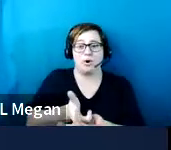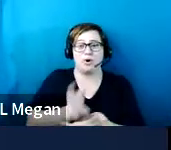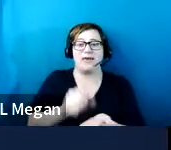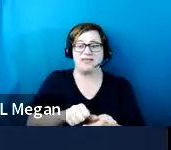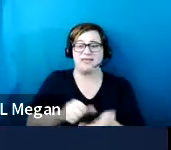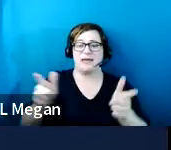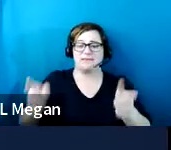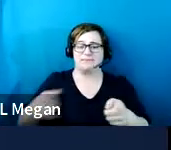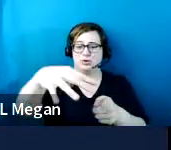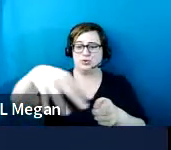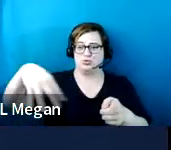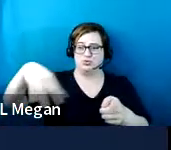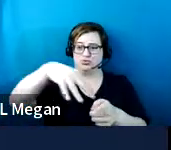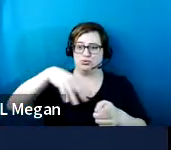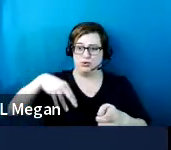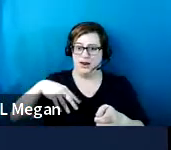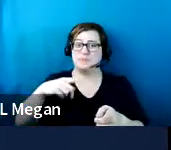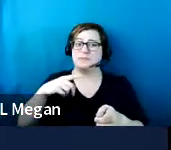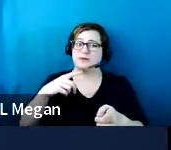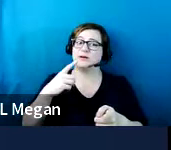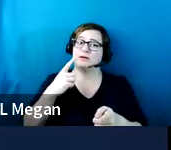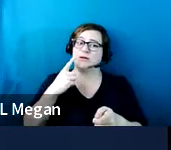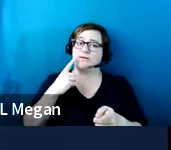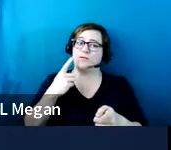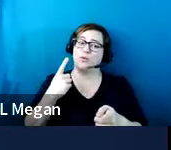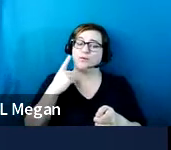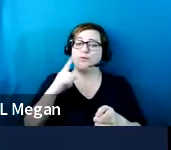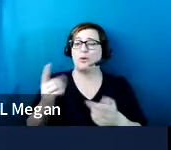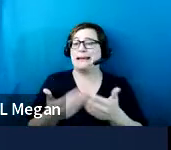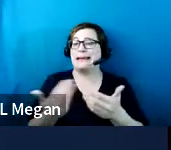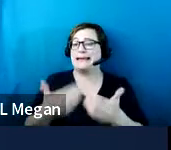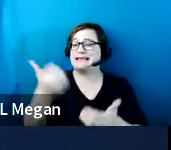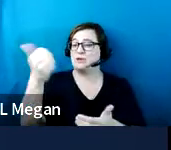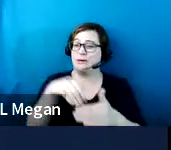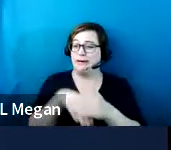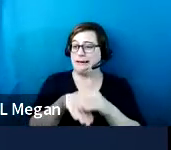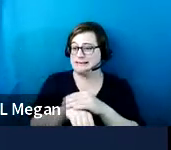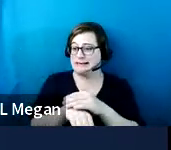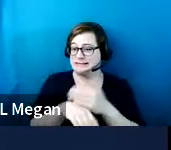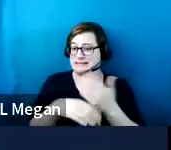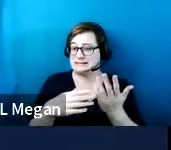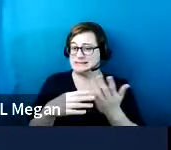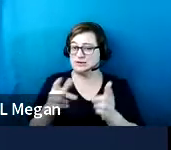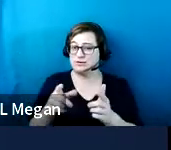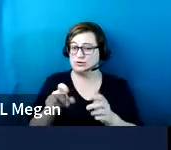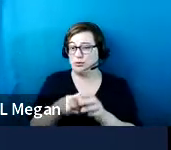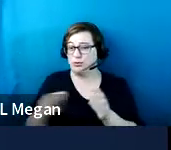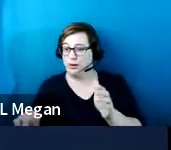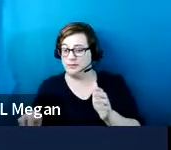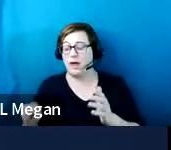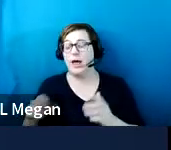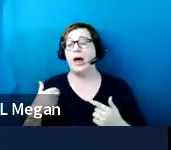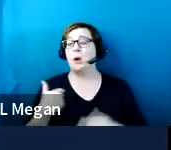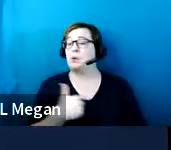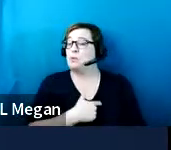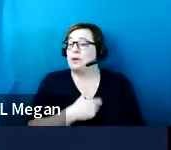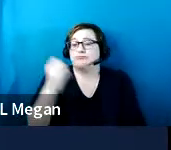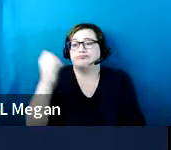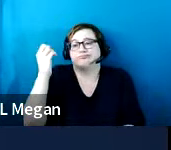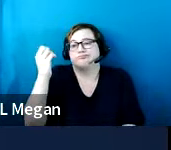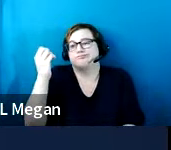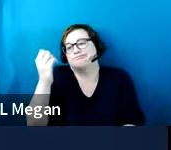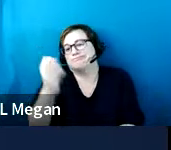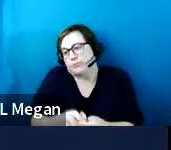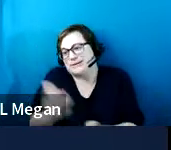ease of getting out of their vehicle? Um, we say, yes, we say that's fine. Um,